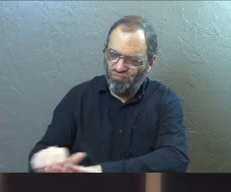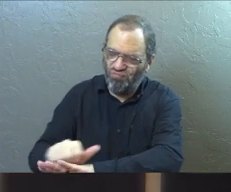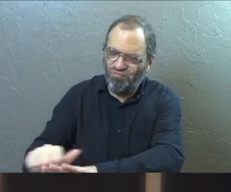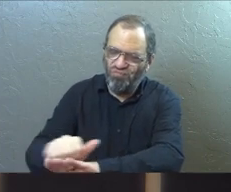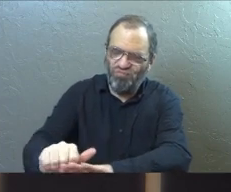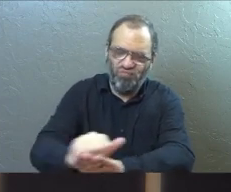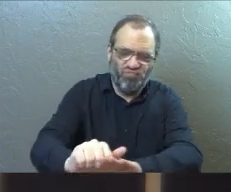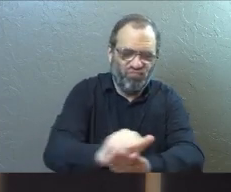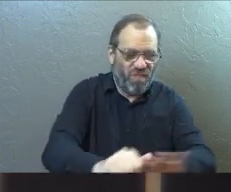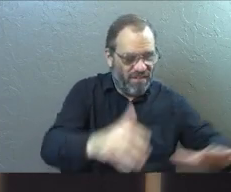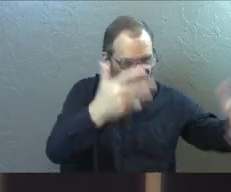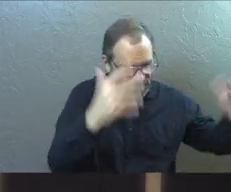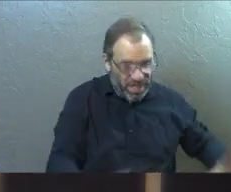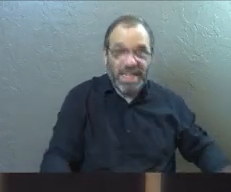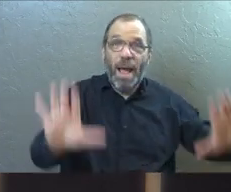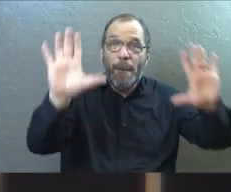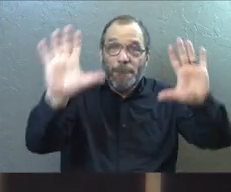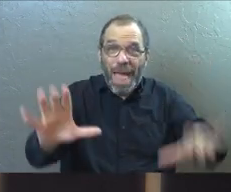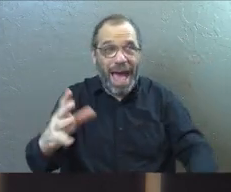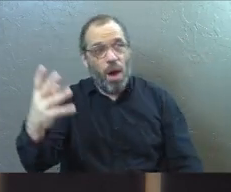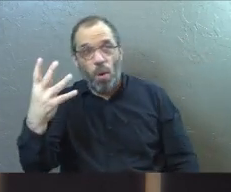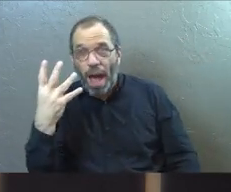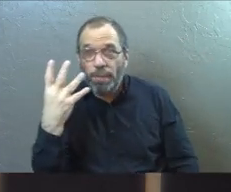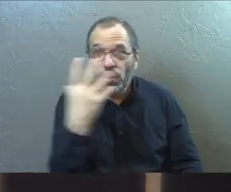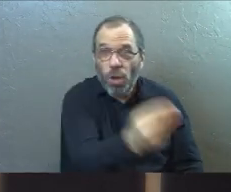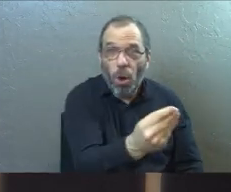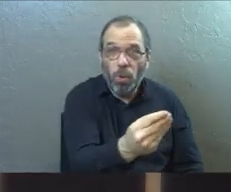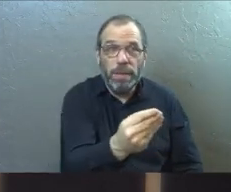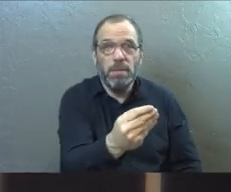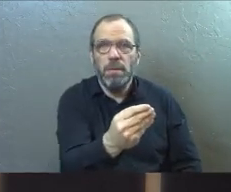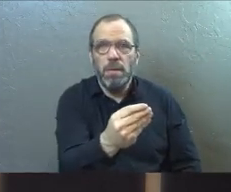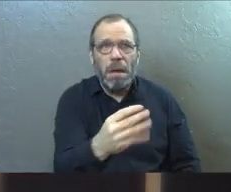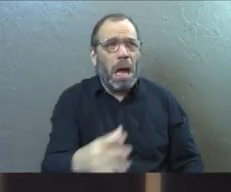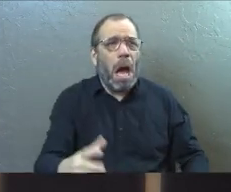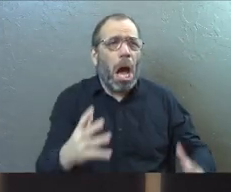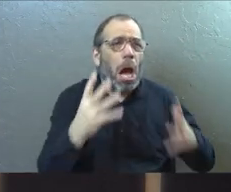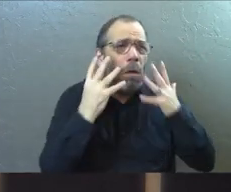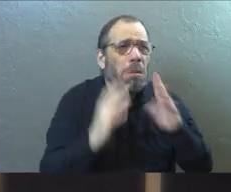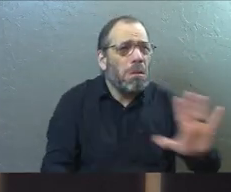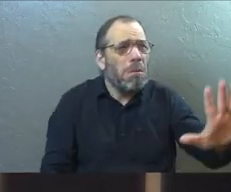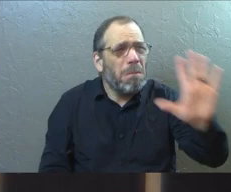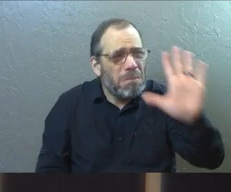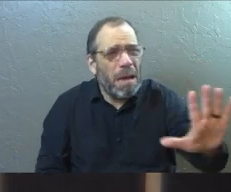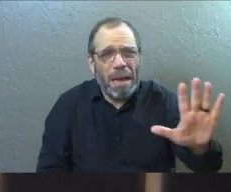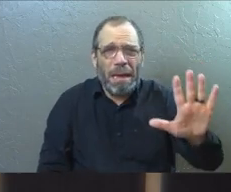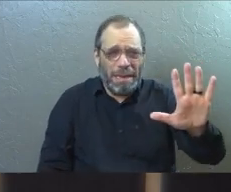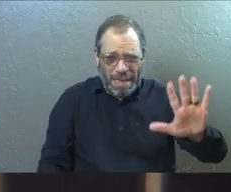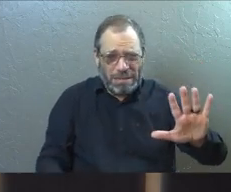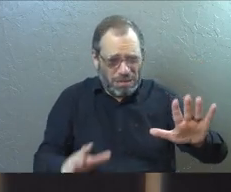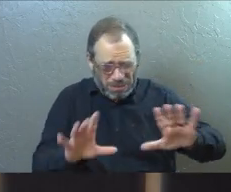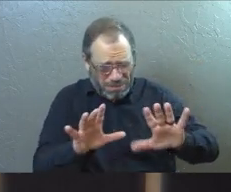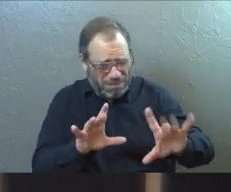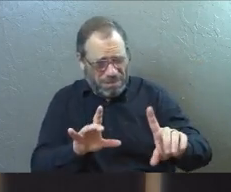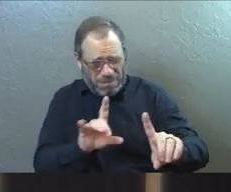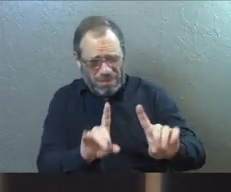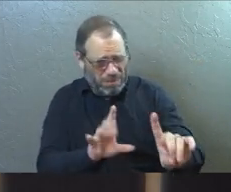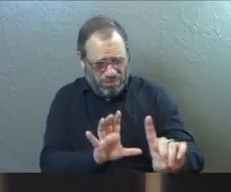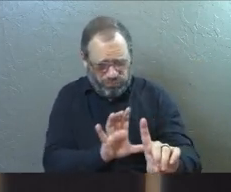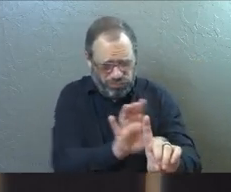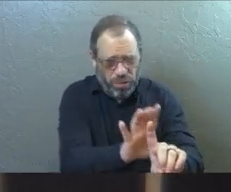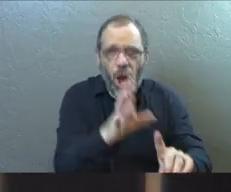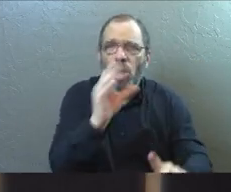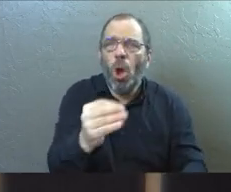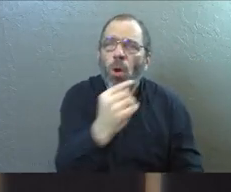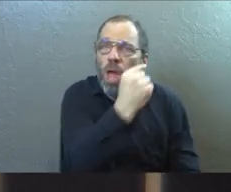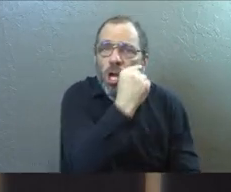after all of that's done, he says, now I'm going for sure. I'm leaving. And they get all sad about that. And then they take this walk and they're going to a place called